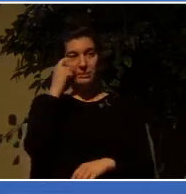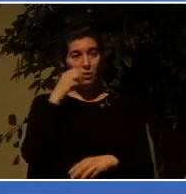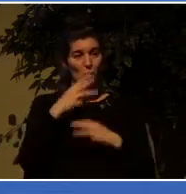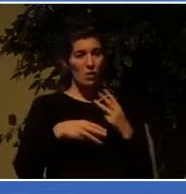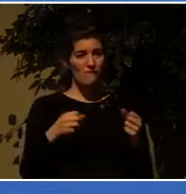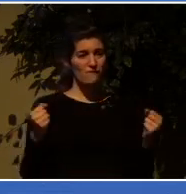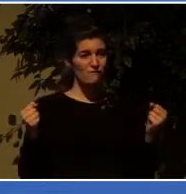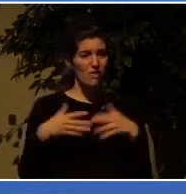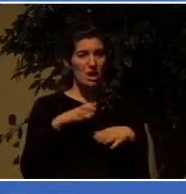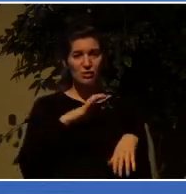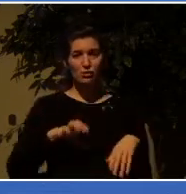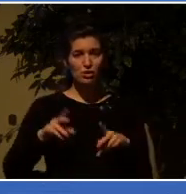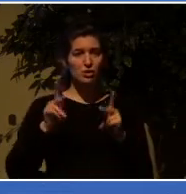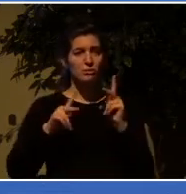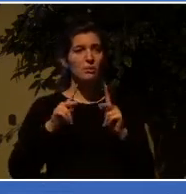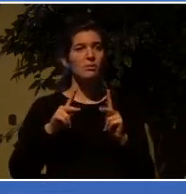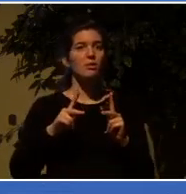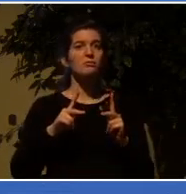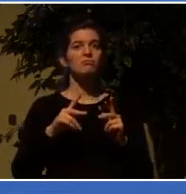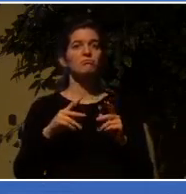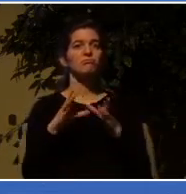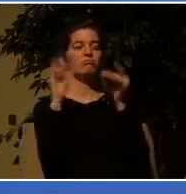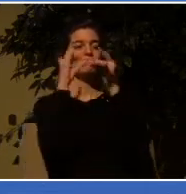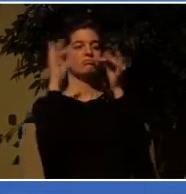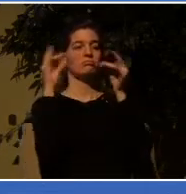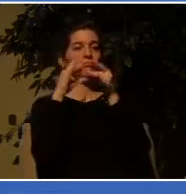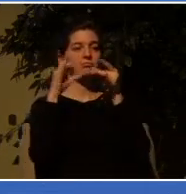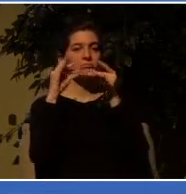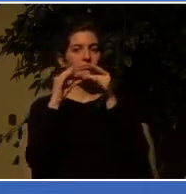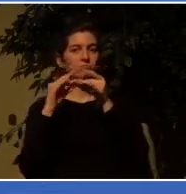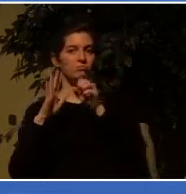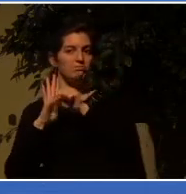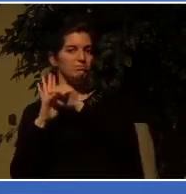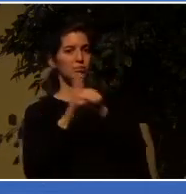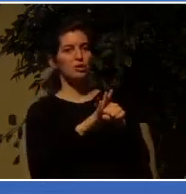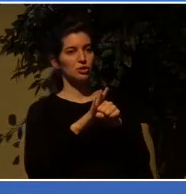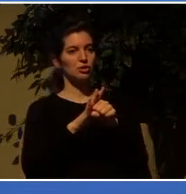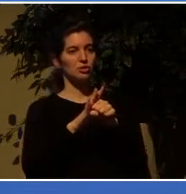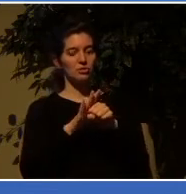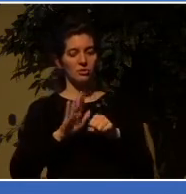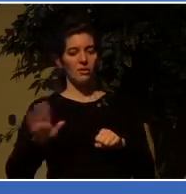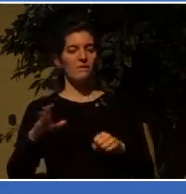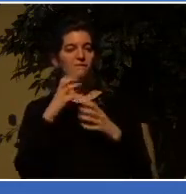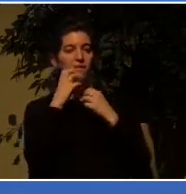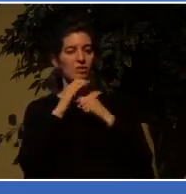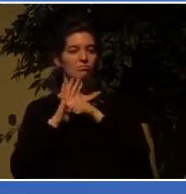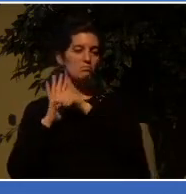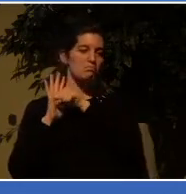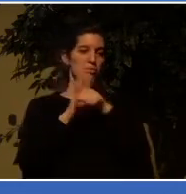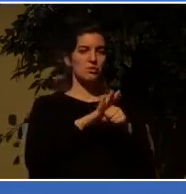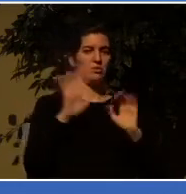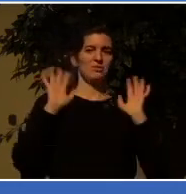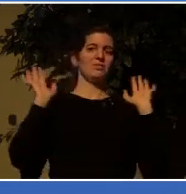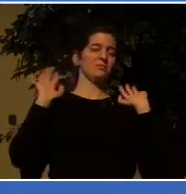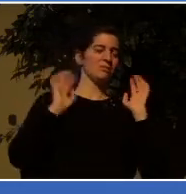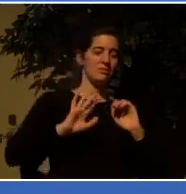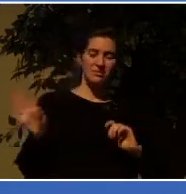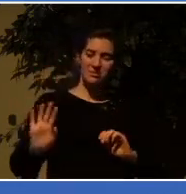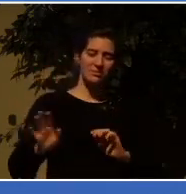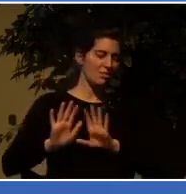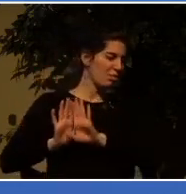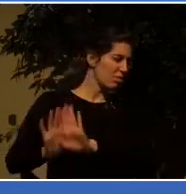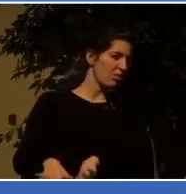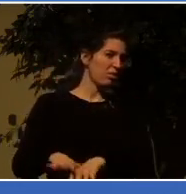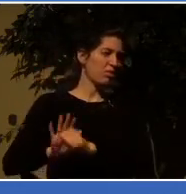or pushing their values down their throats, even while the world does that to